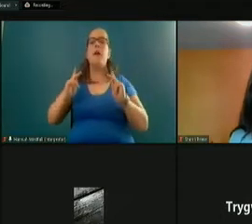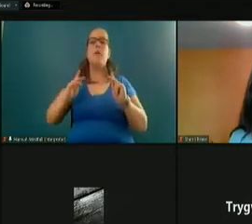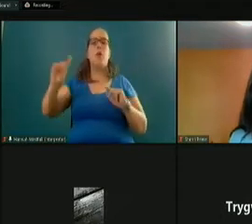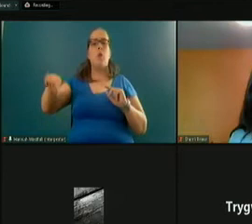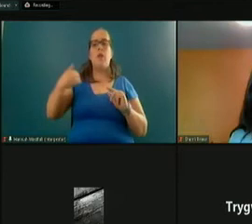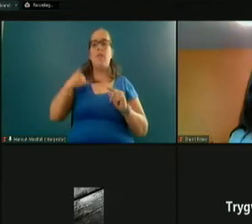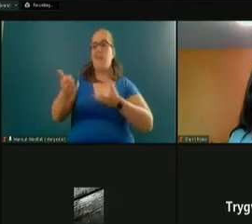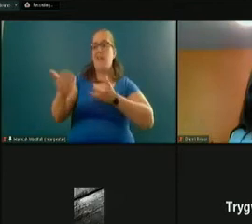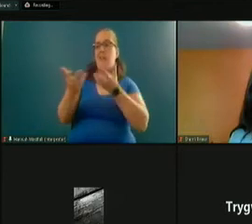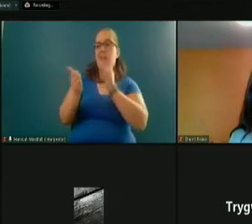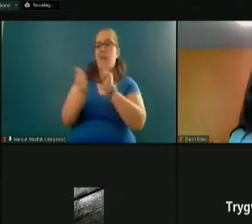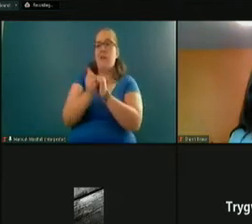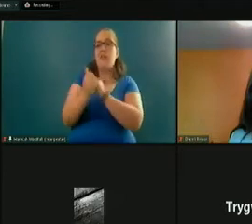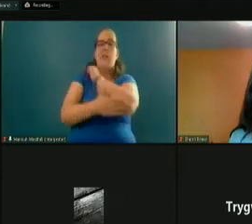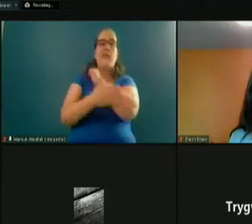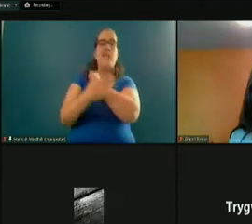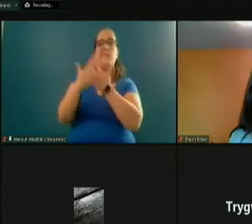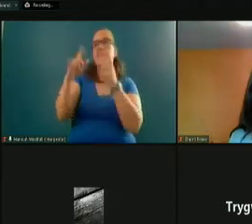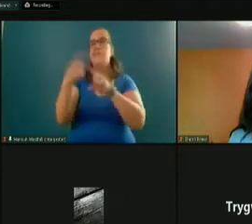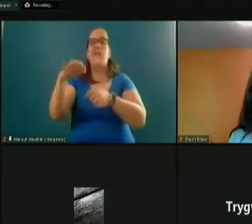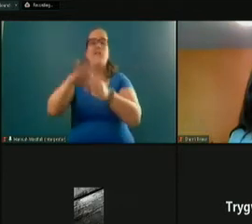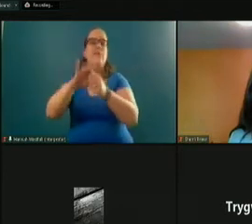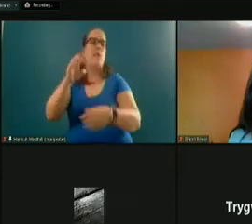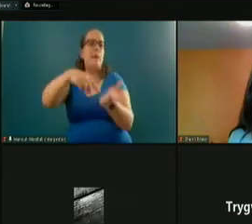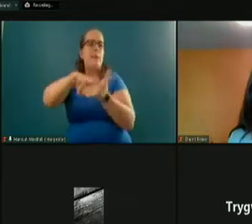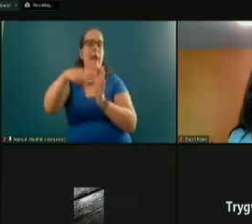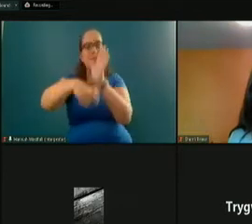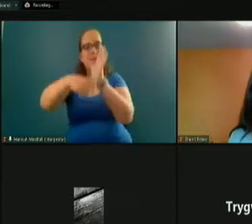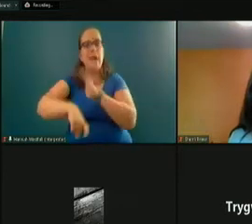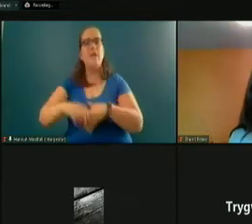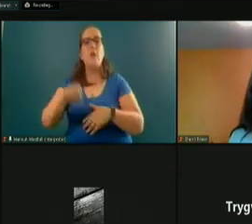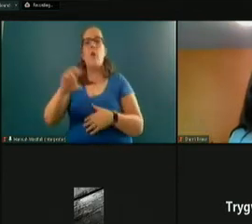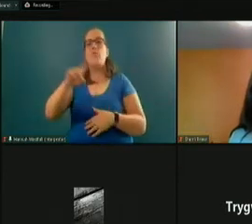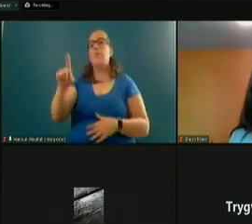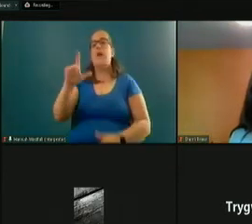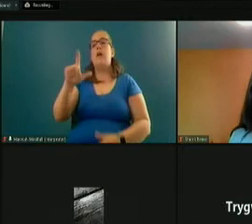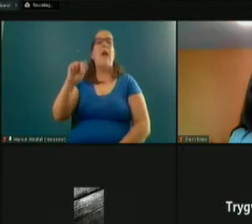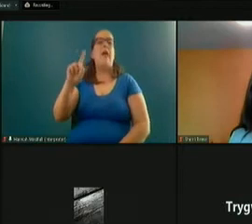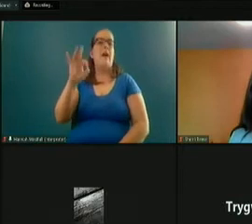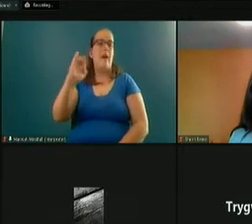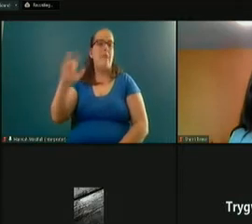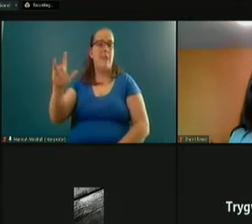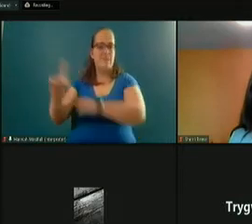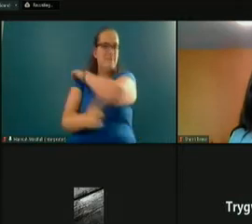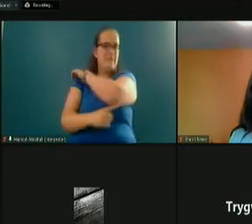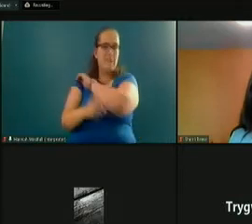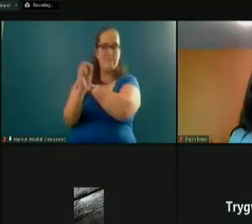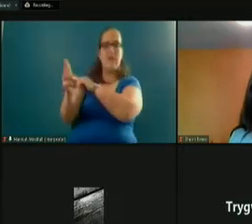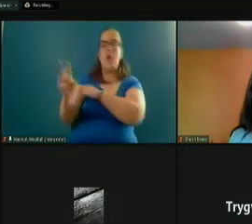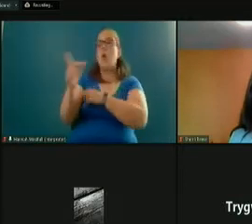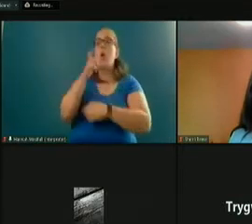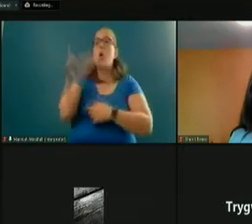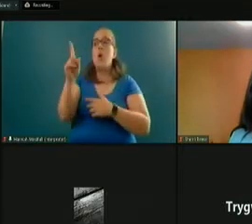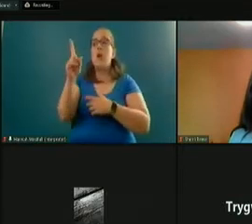interactions with the county maybe when they vote or when they pay their taxes or they go to the landfill. And wherever they're coming and whoever they're visiting,